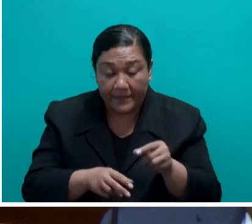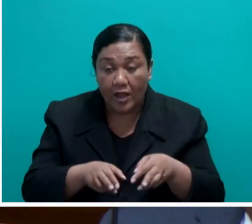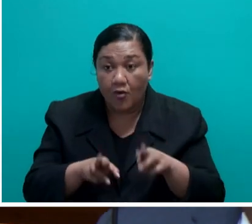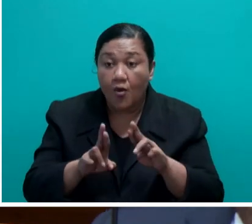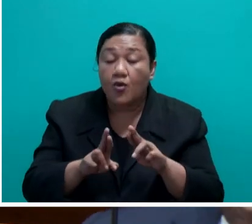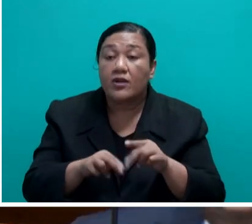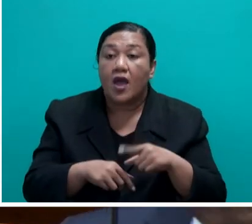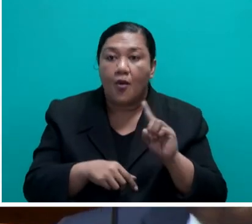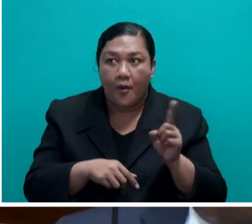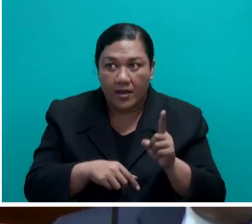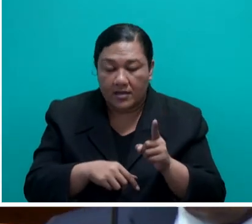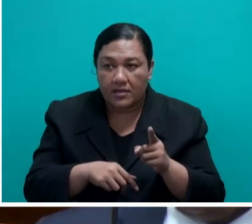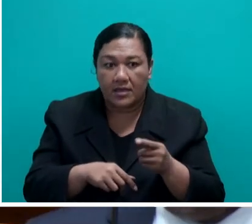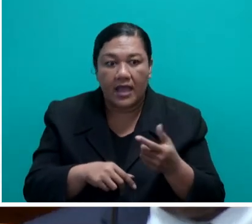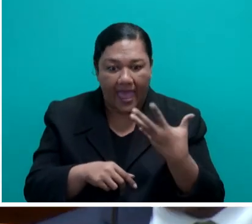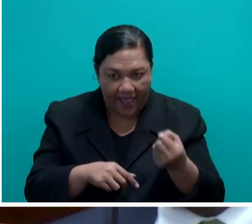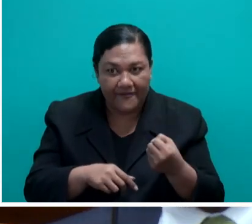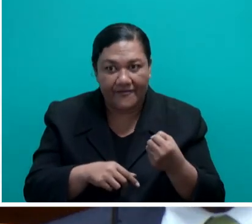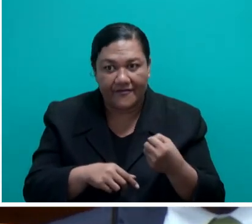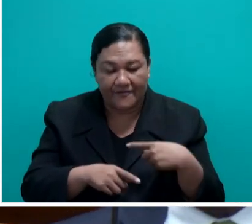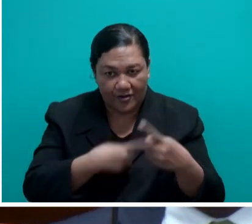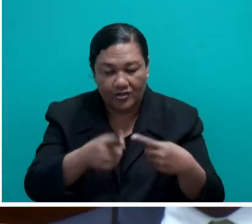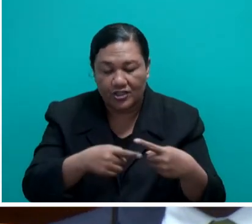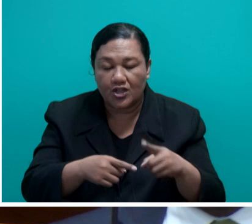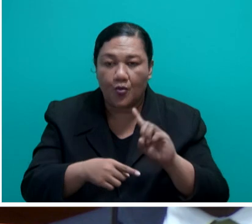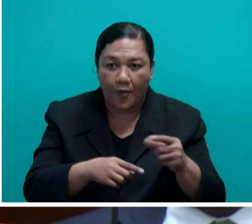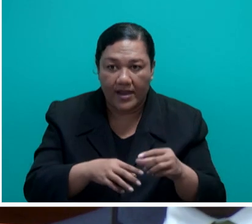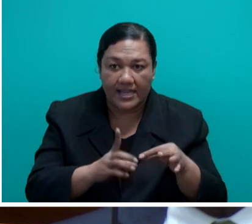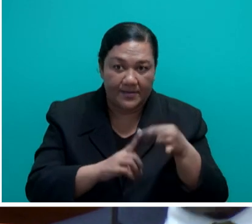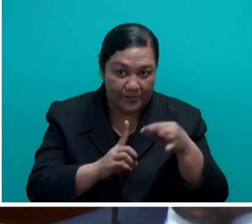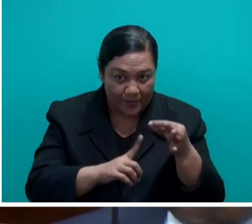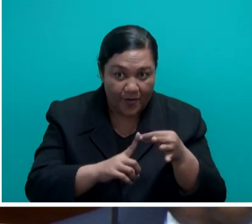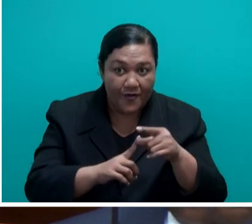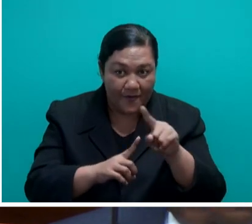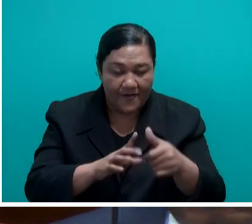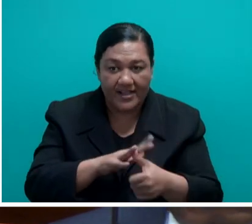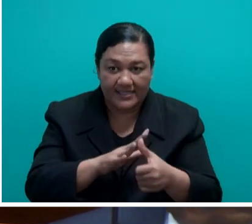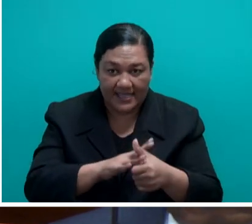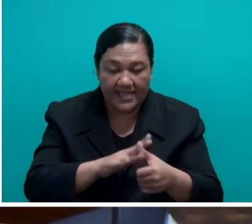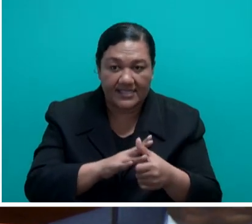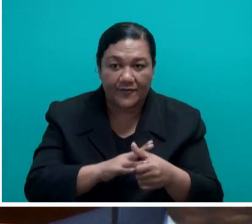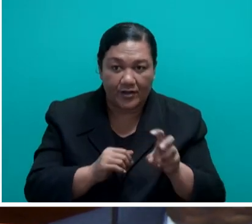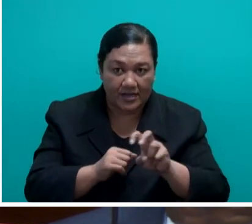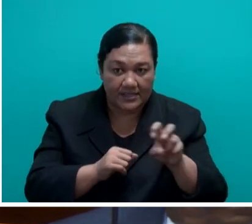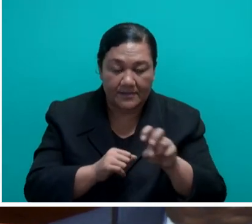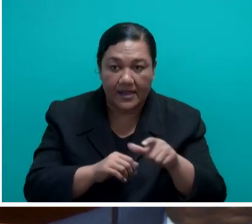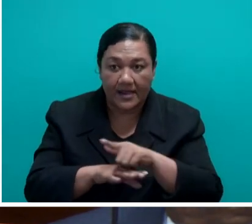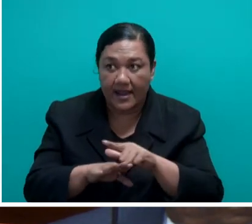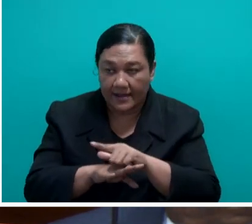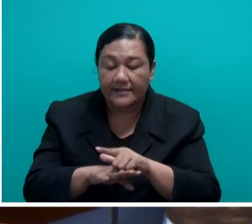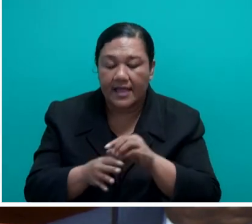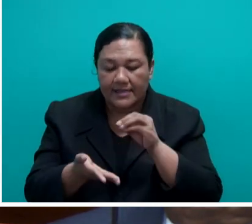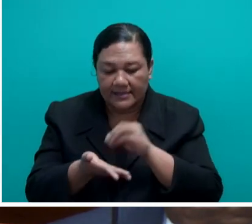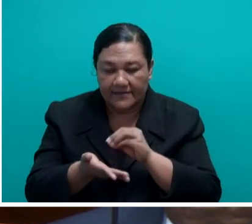we carried out in the rural areas. It improves community access to the main transportation network, markets and essential services.